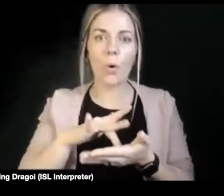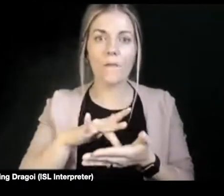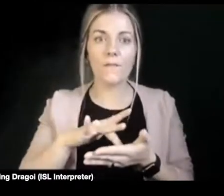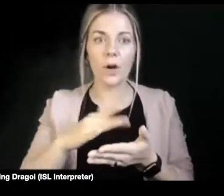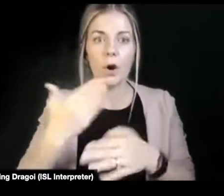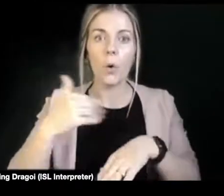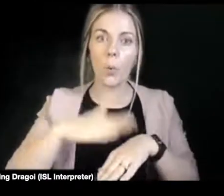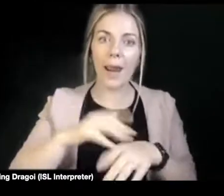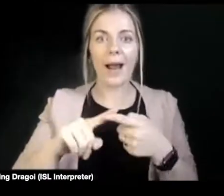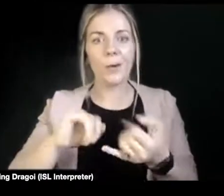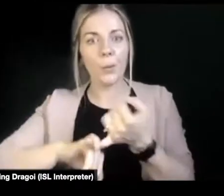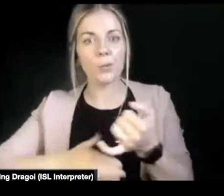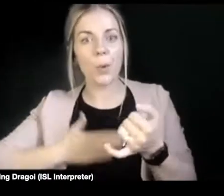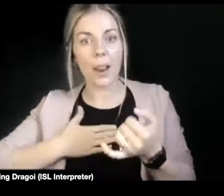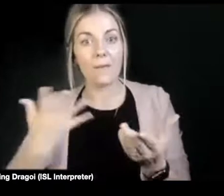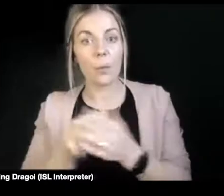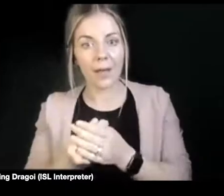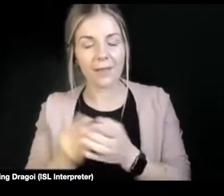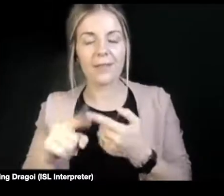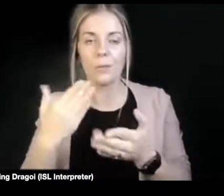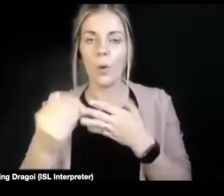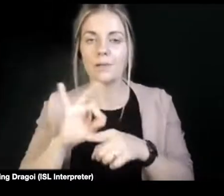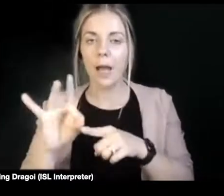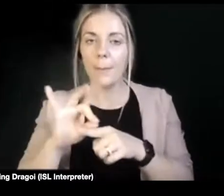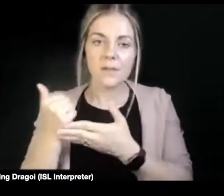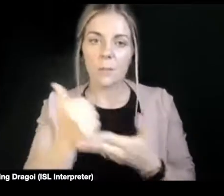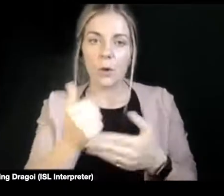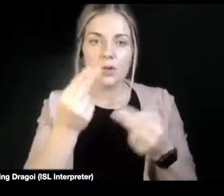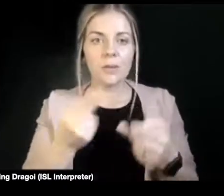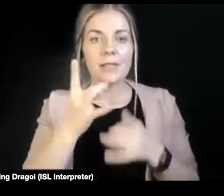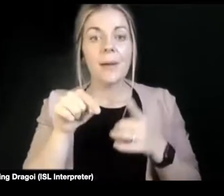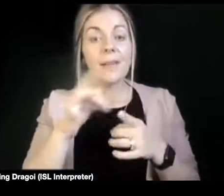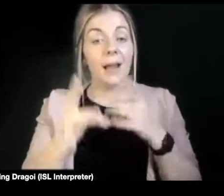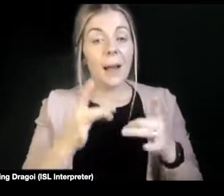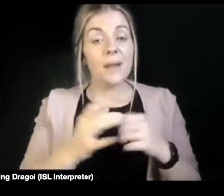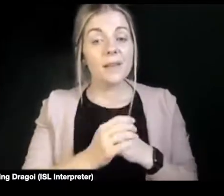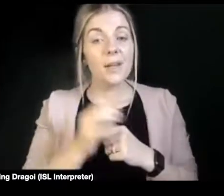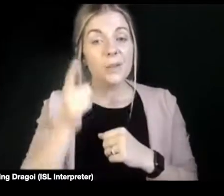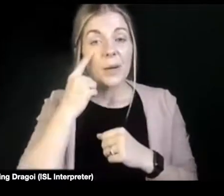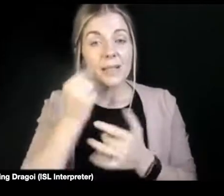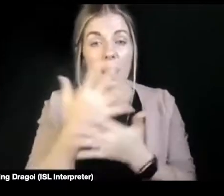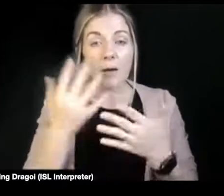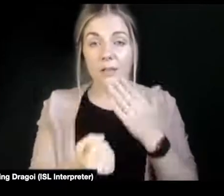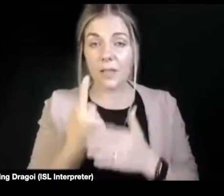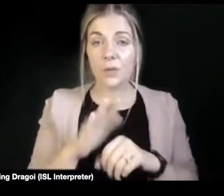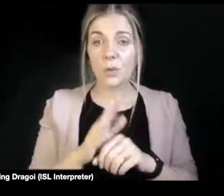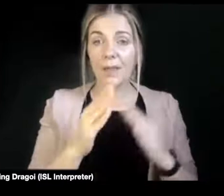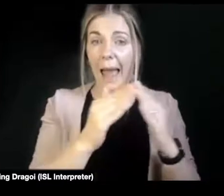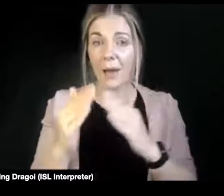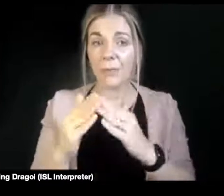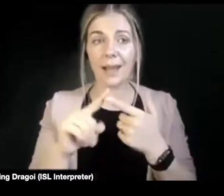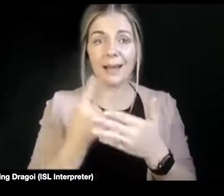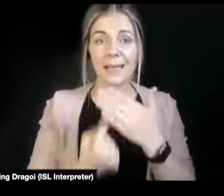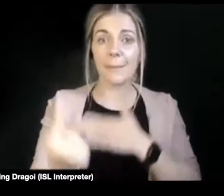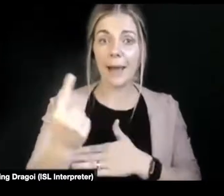and what supports you might need to make that happen. So I see those issues of housing and independent living and reproductive